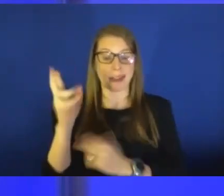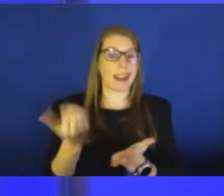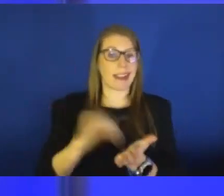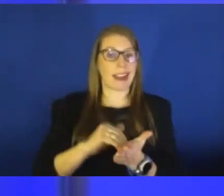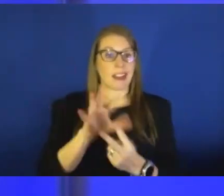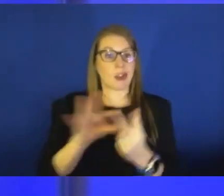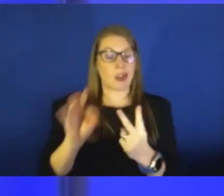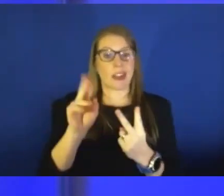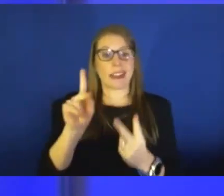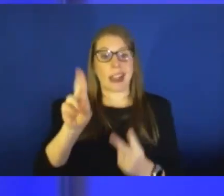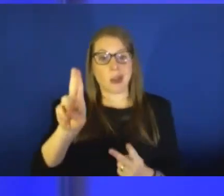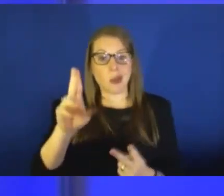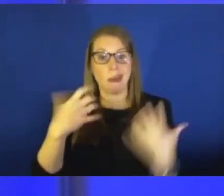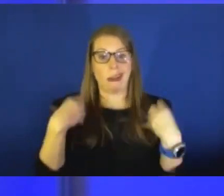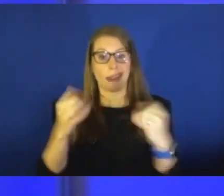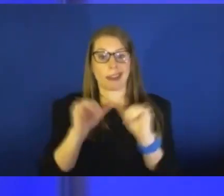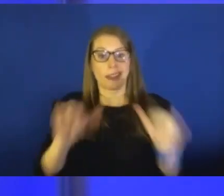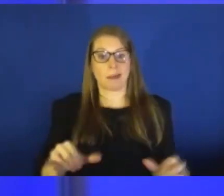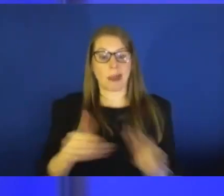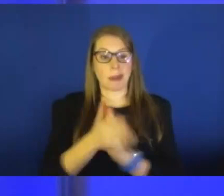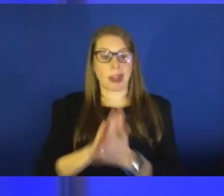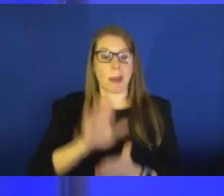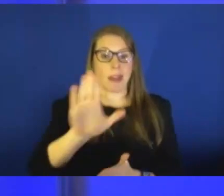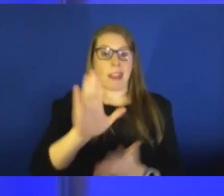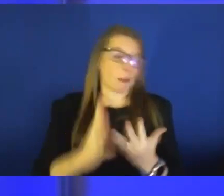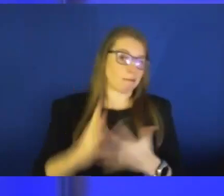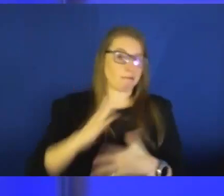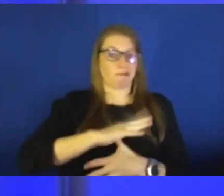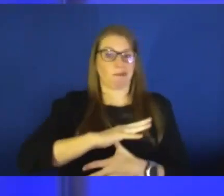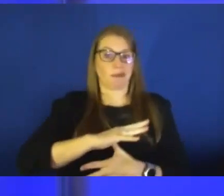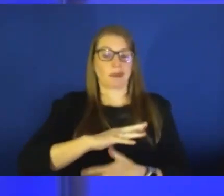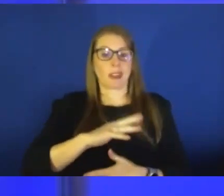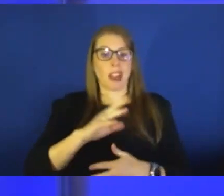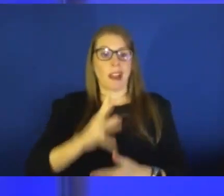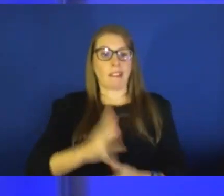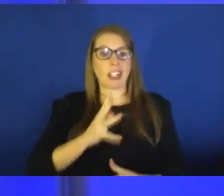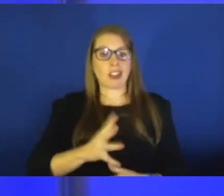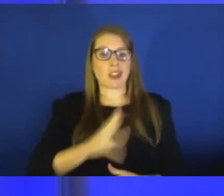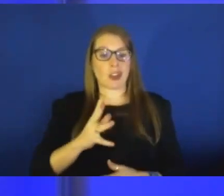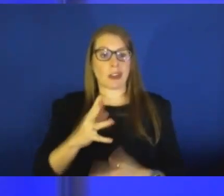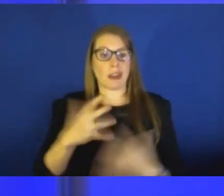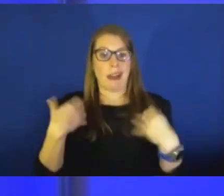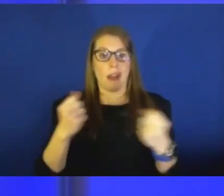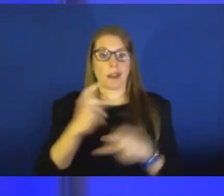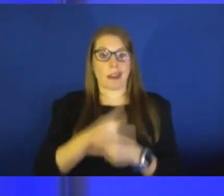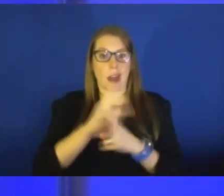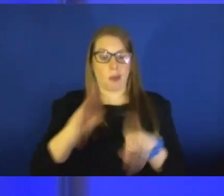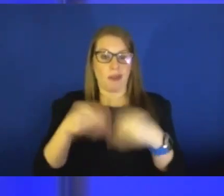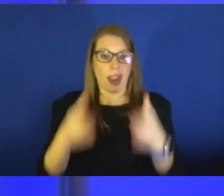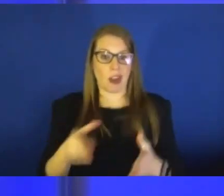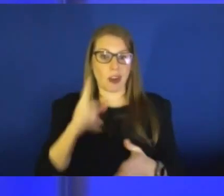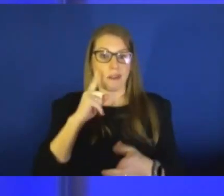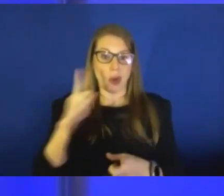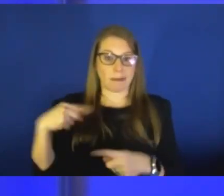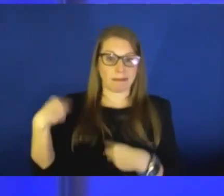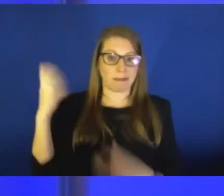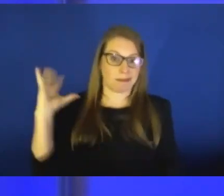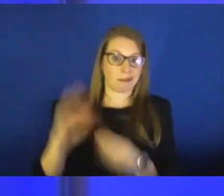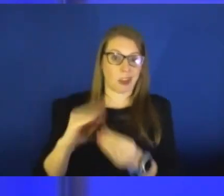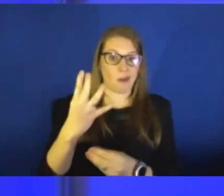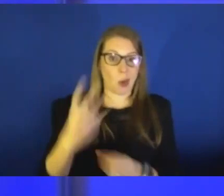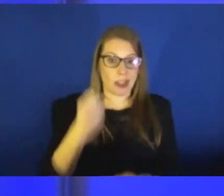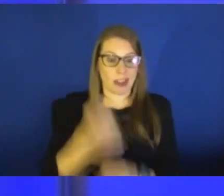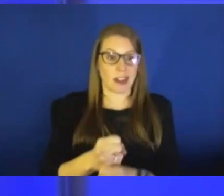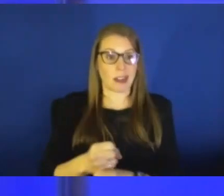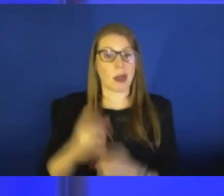of Kansas Health System to be their official health care provider for the next four years. The University of Kansas Health System's president and CEO,